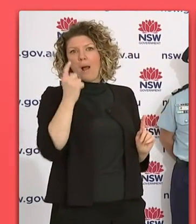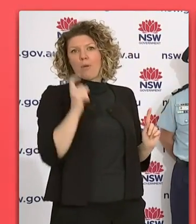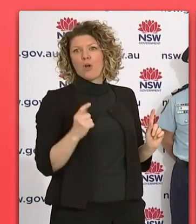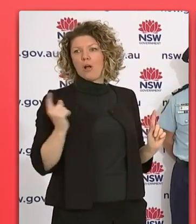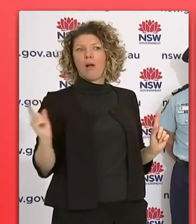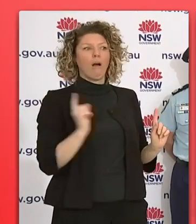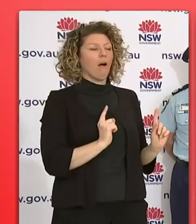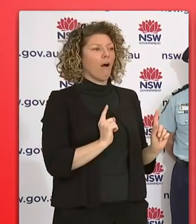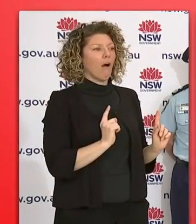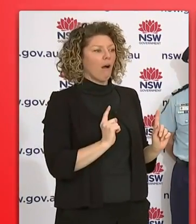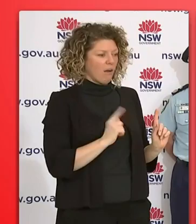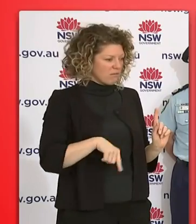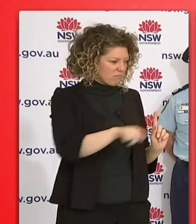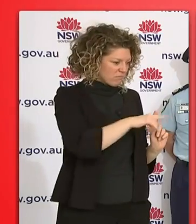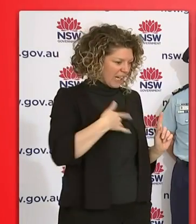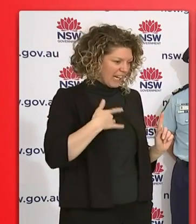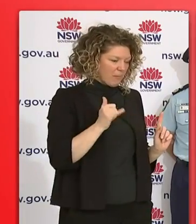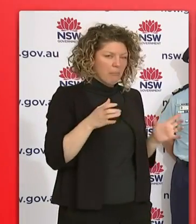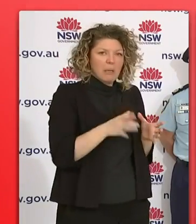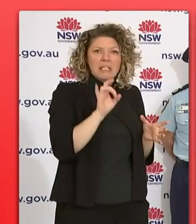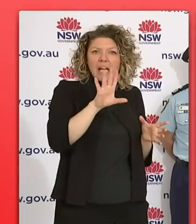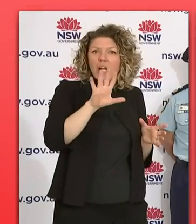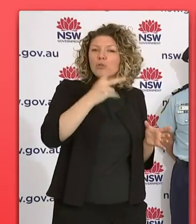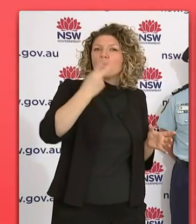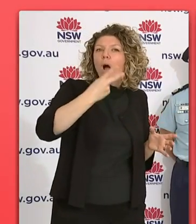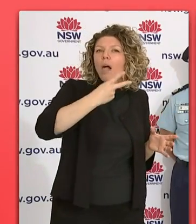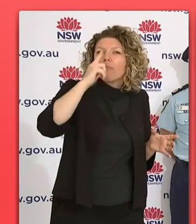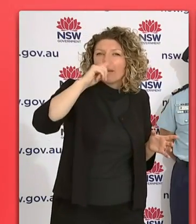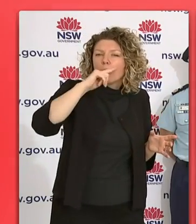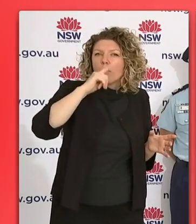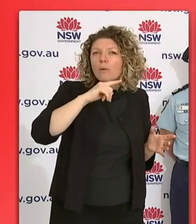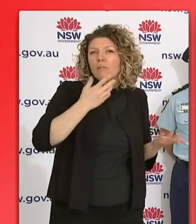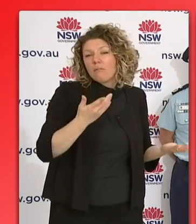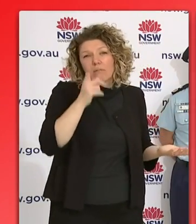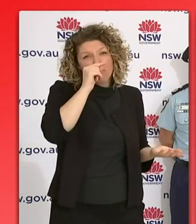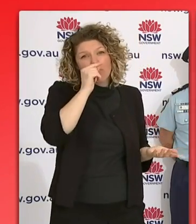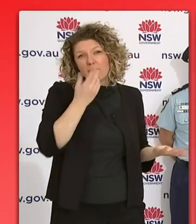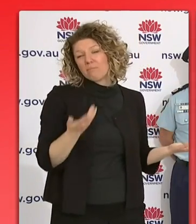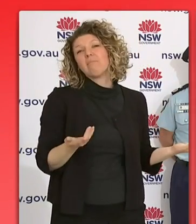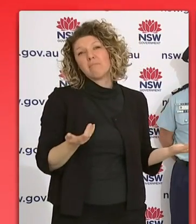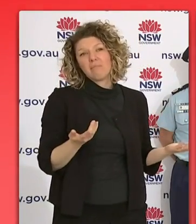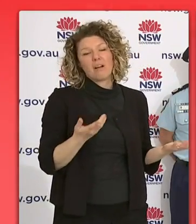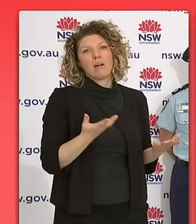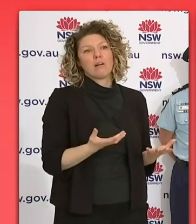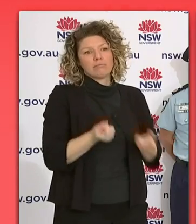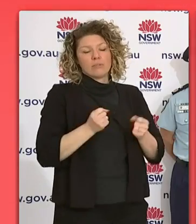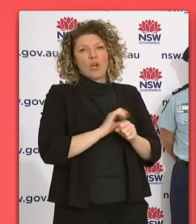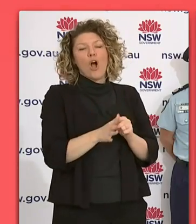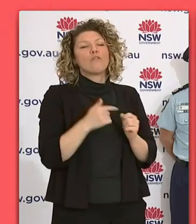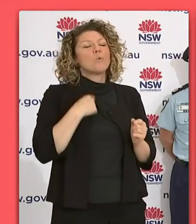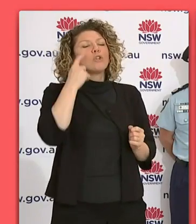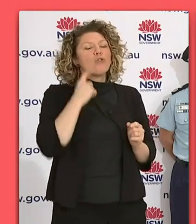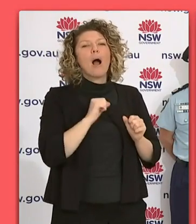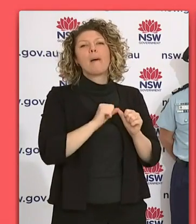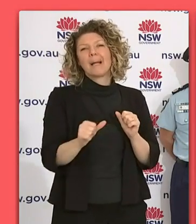go in, but there could be 10 or 12 people living in that household and you could instantly have 10 or 12 more people positive. So we're doing what we